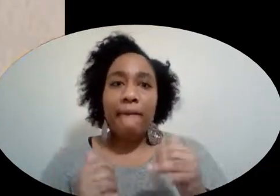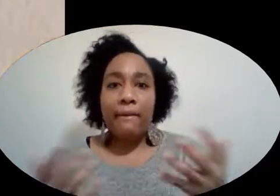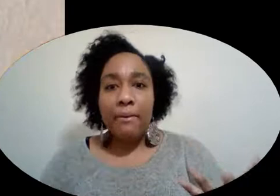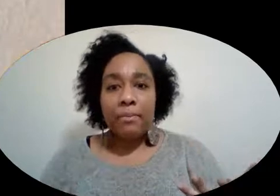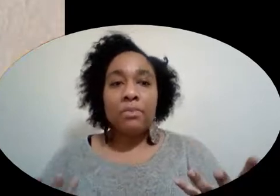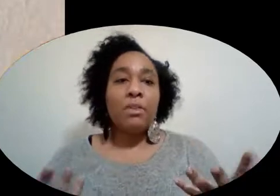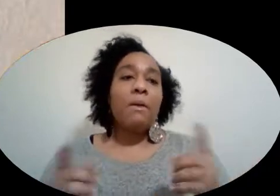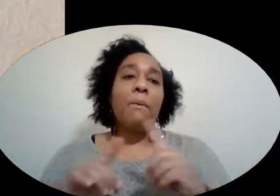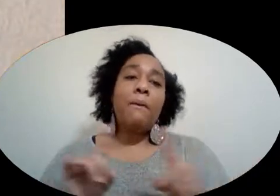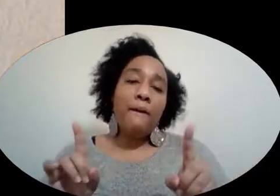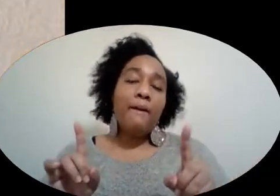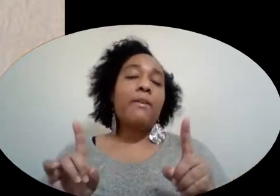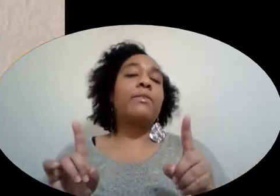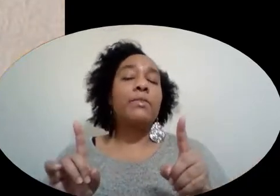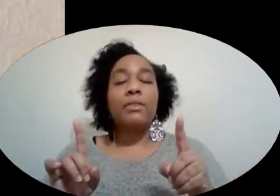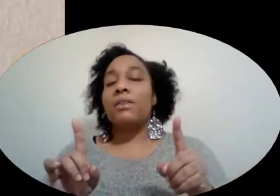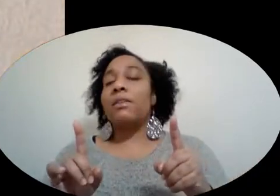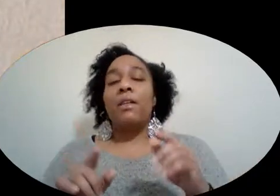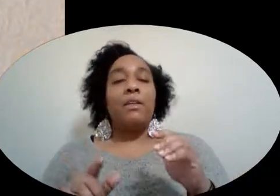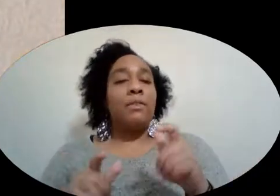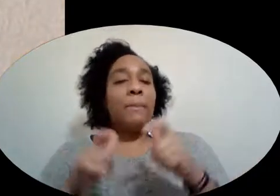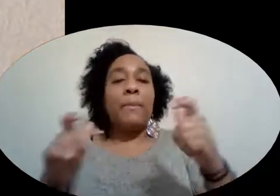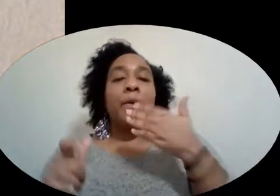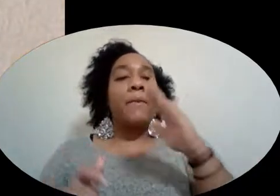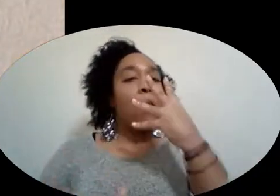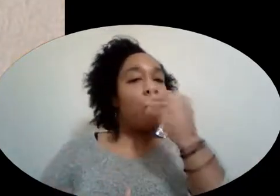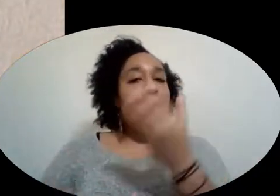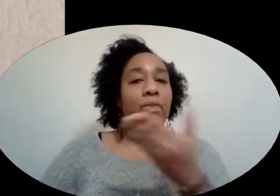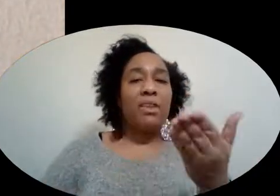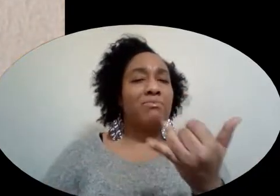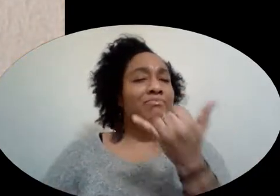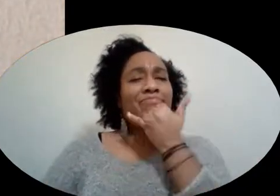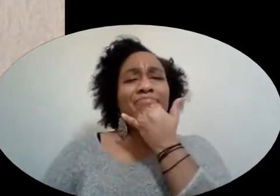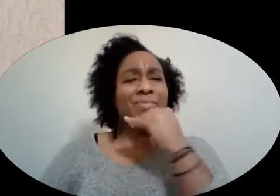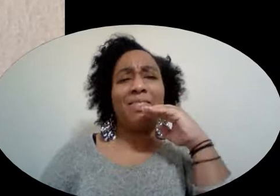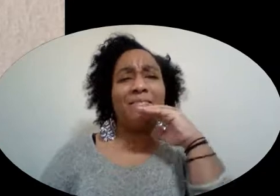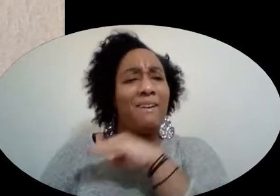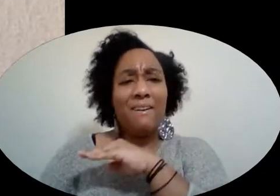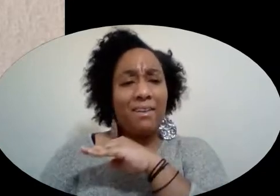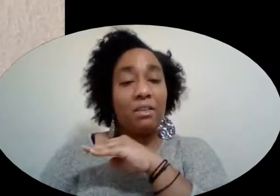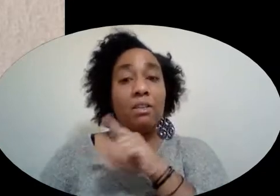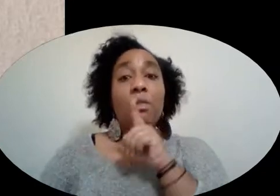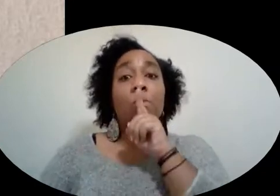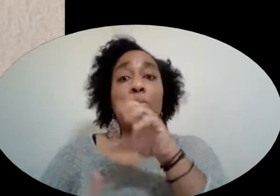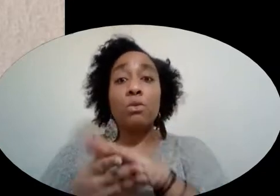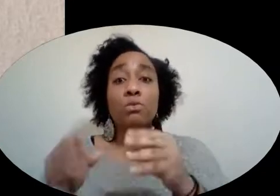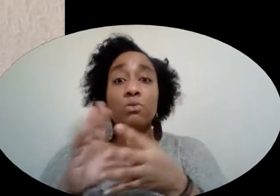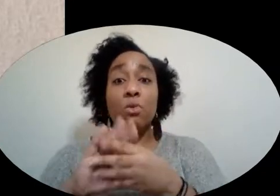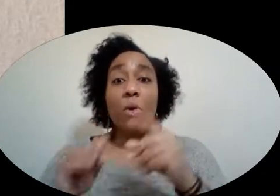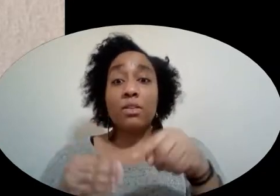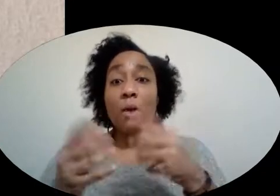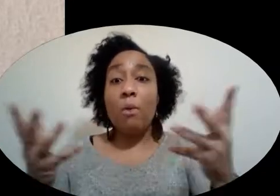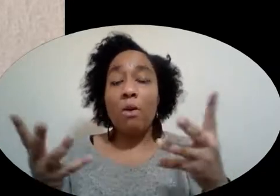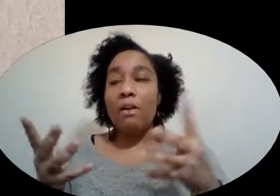But like I was saying, the whole big bad wolf thing is all wrong The real story is about a